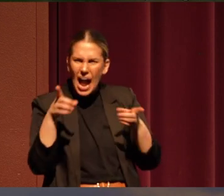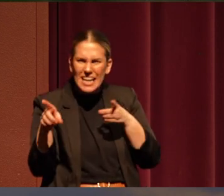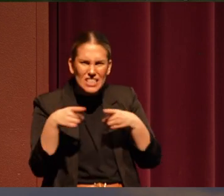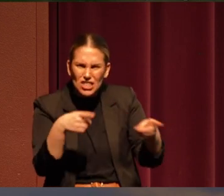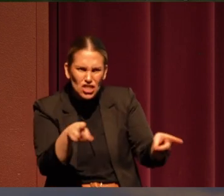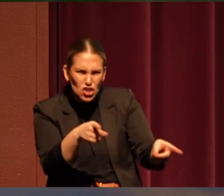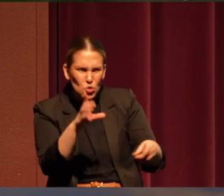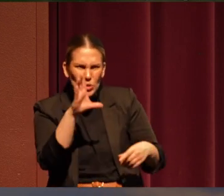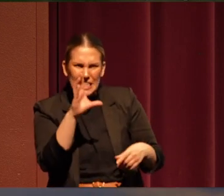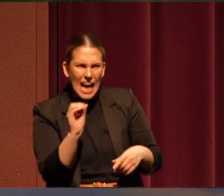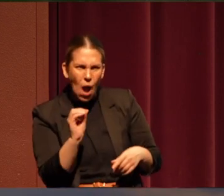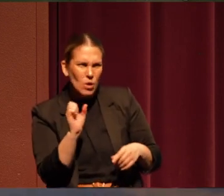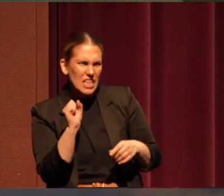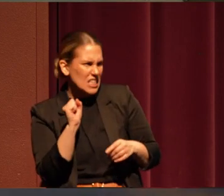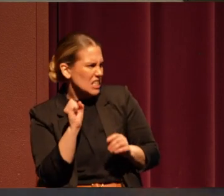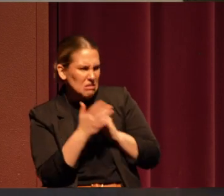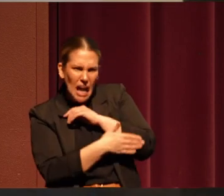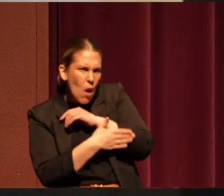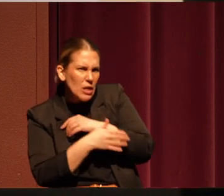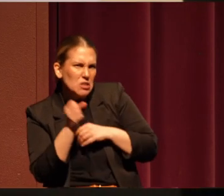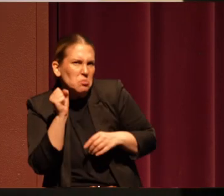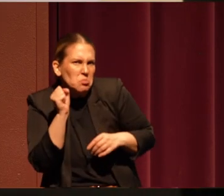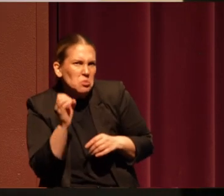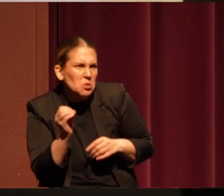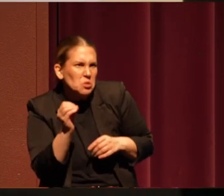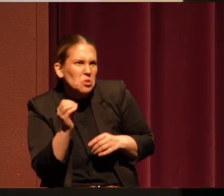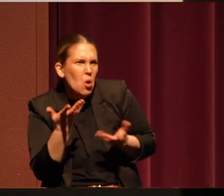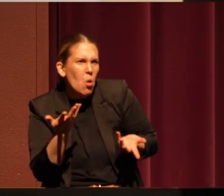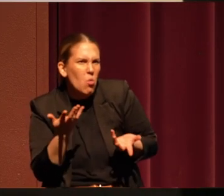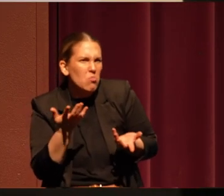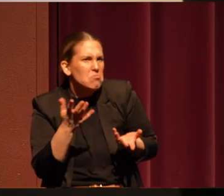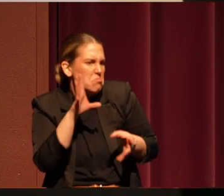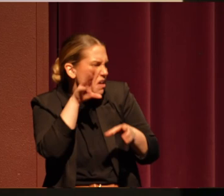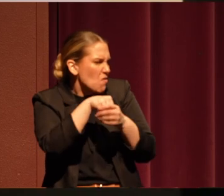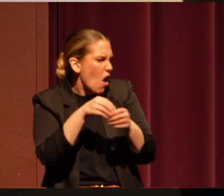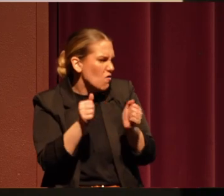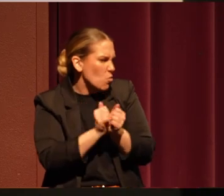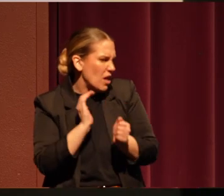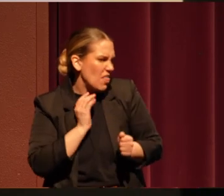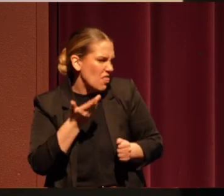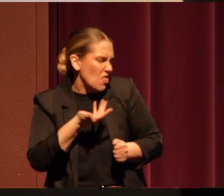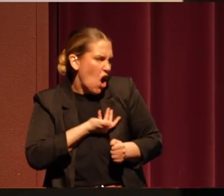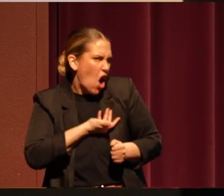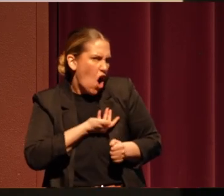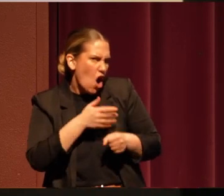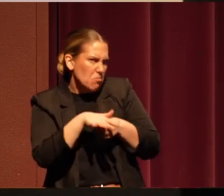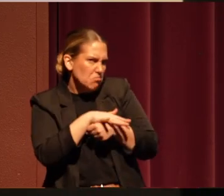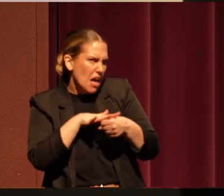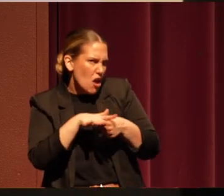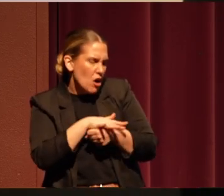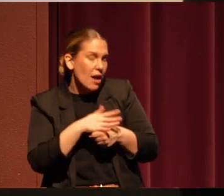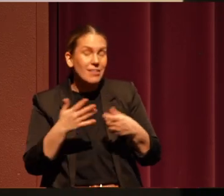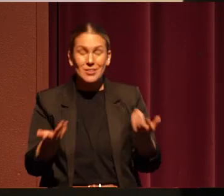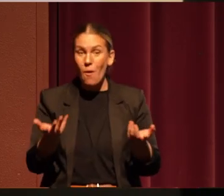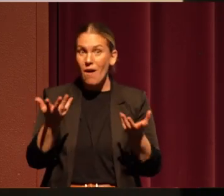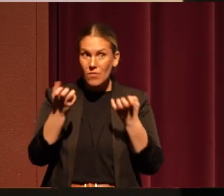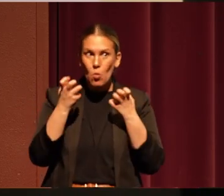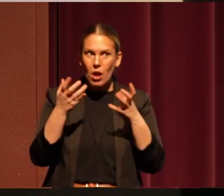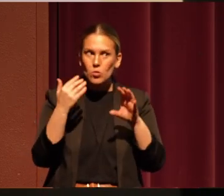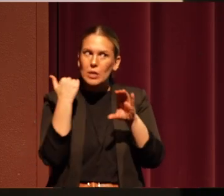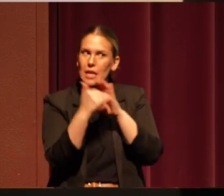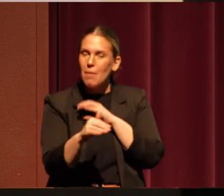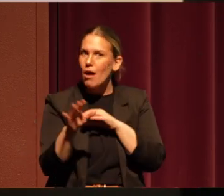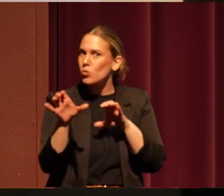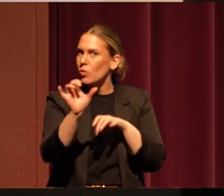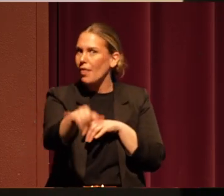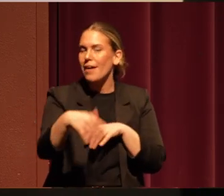in their landfill? So if you want to drop them an email, I would appreciate that. Because in Klamath County, there